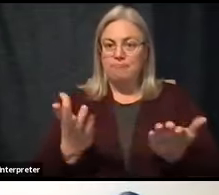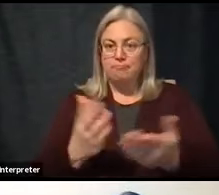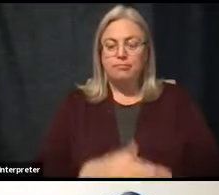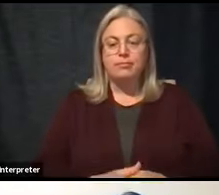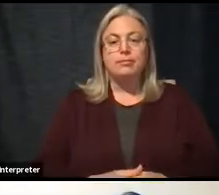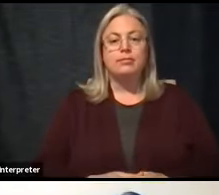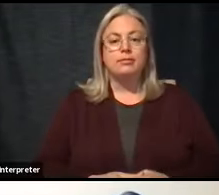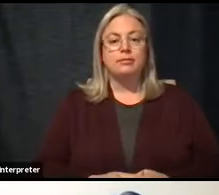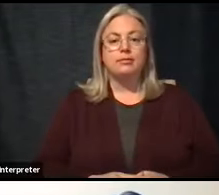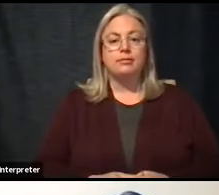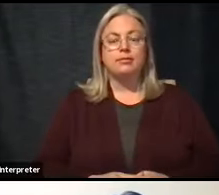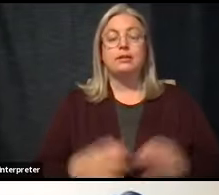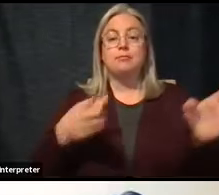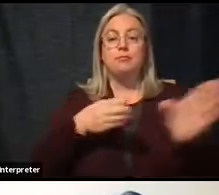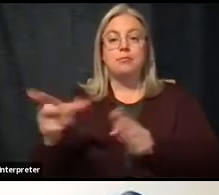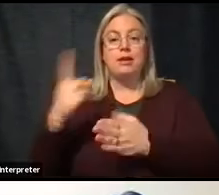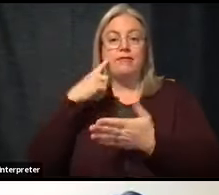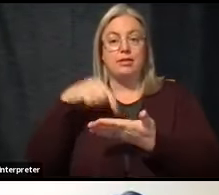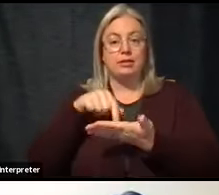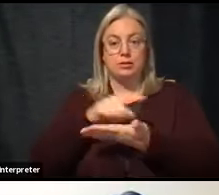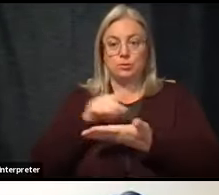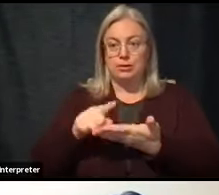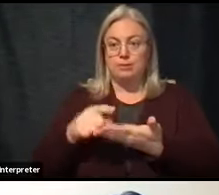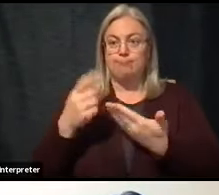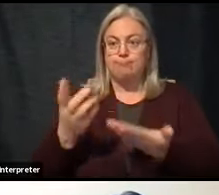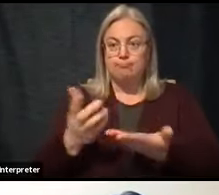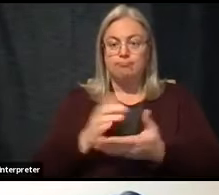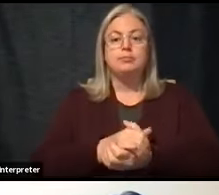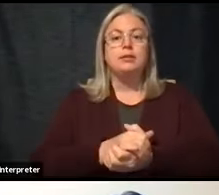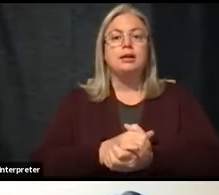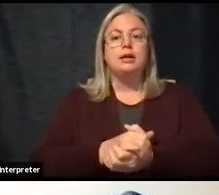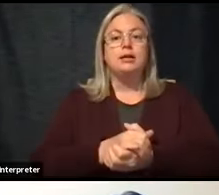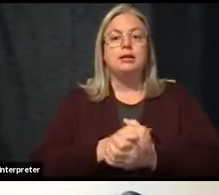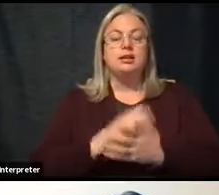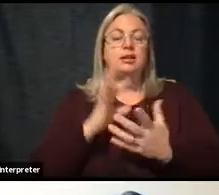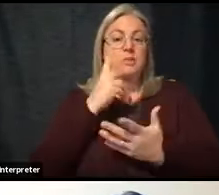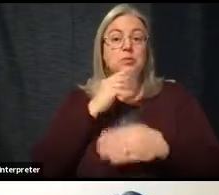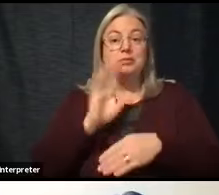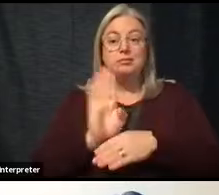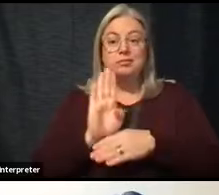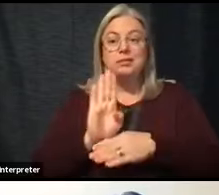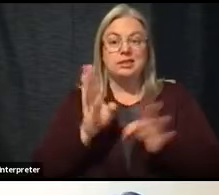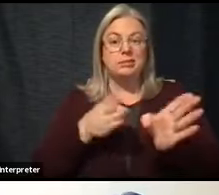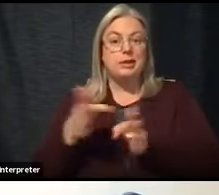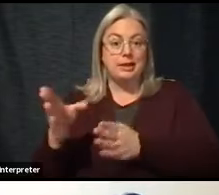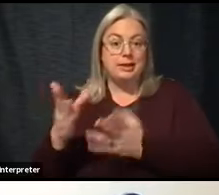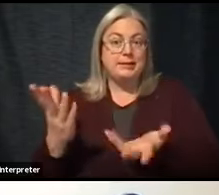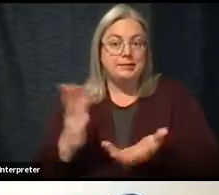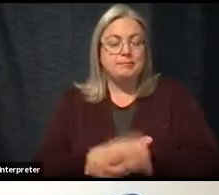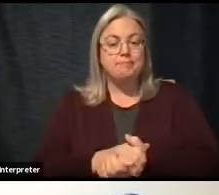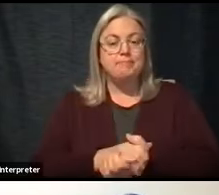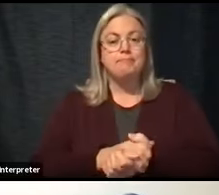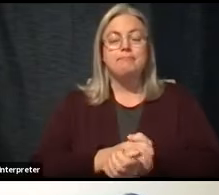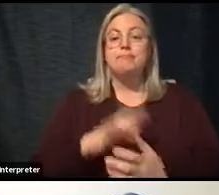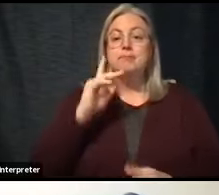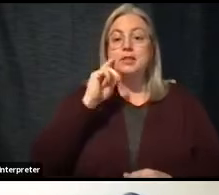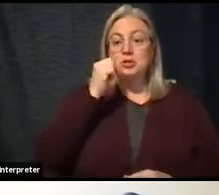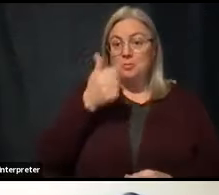everyone. Plans for the week is a fairly busy one. Tomorrow,